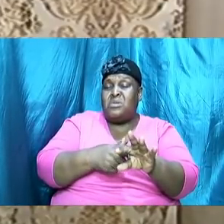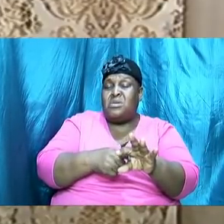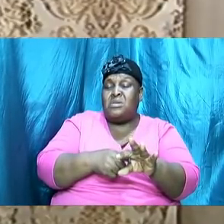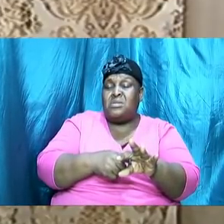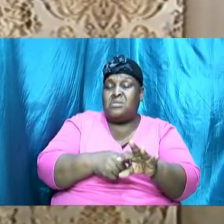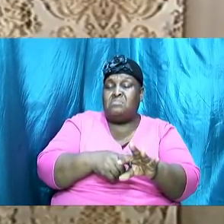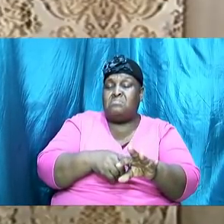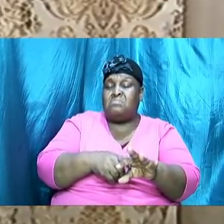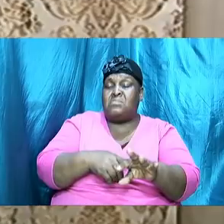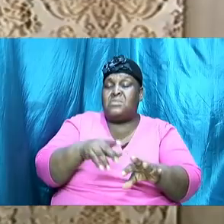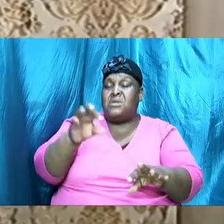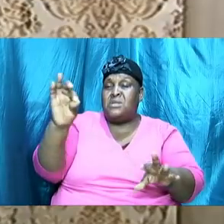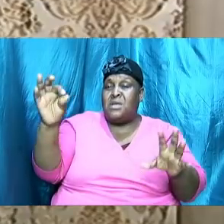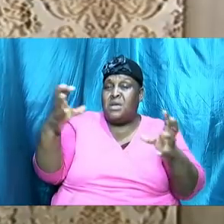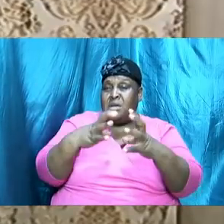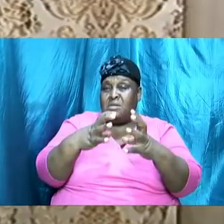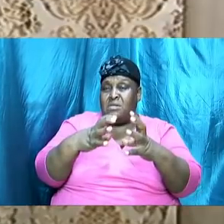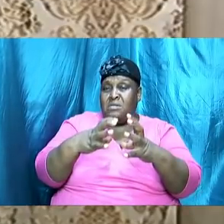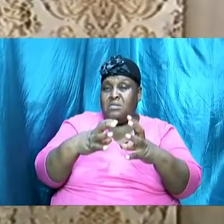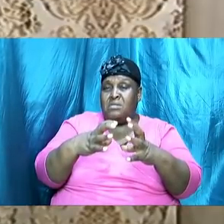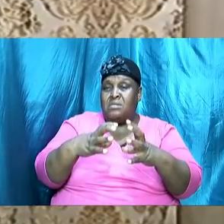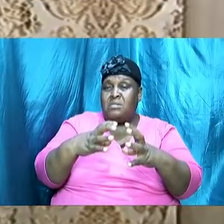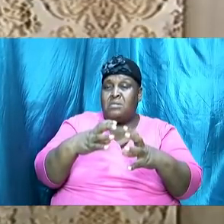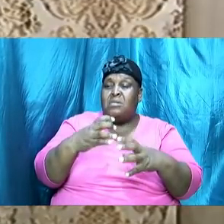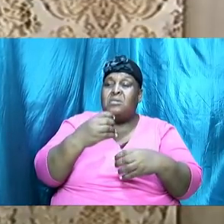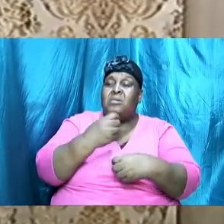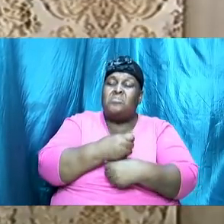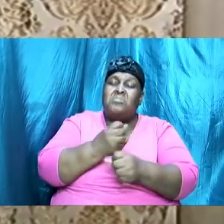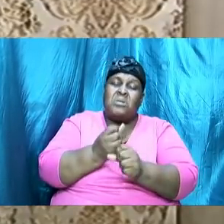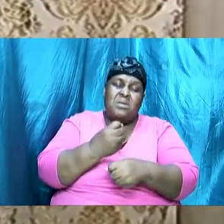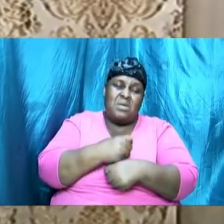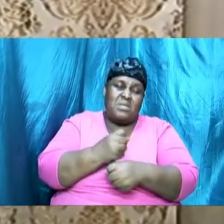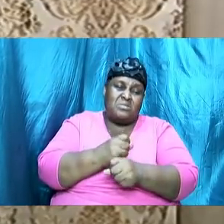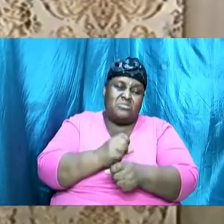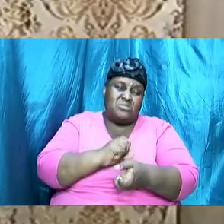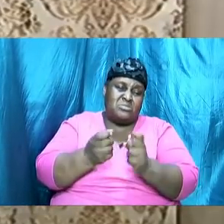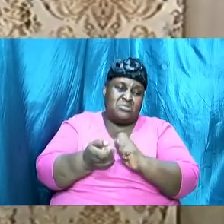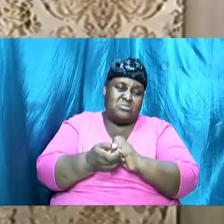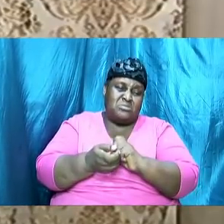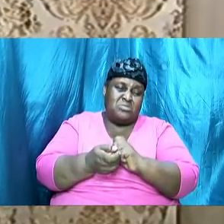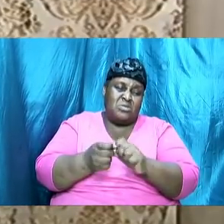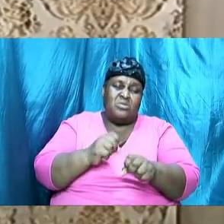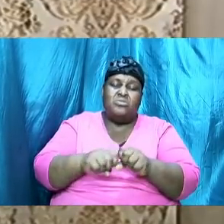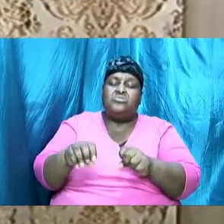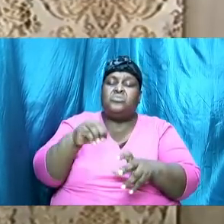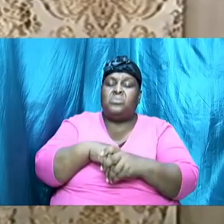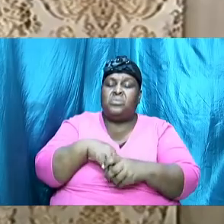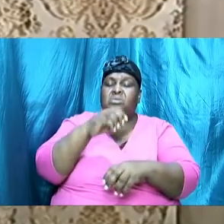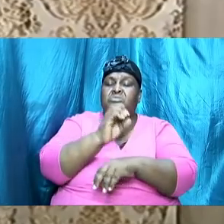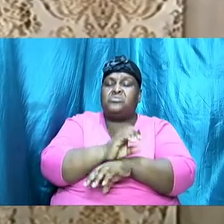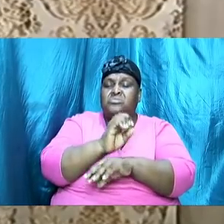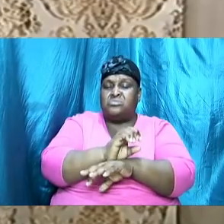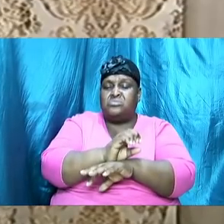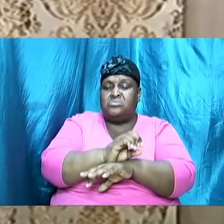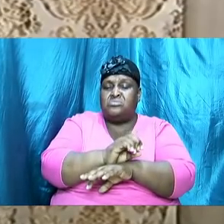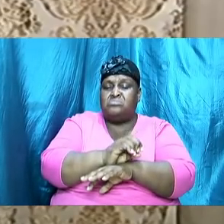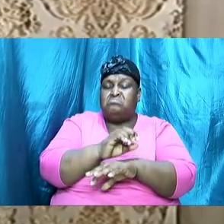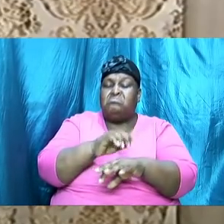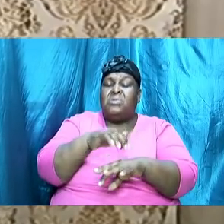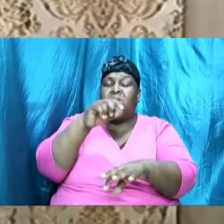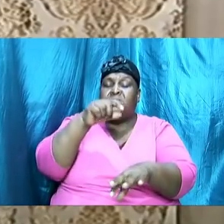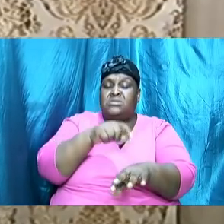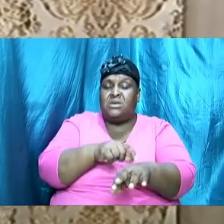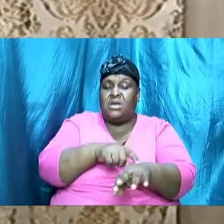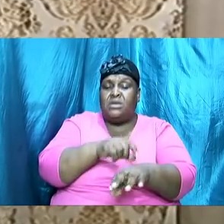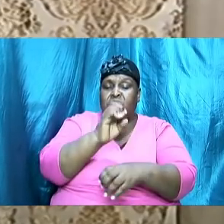9 so we are going to make the adjustments so that we are in church at the time that church is keeping